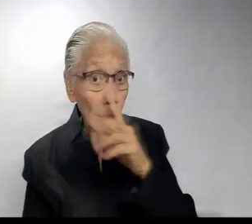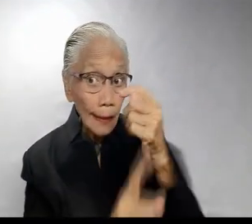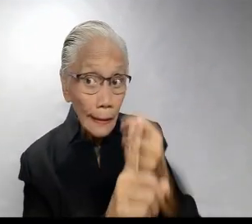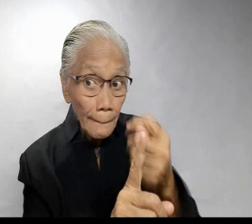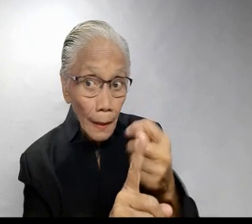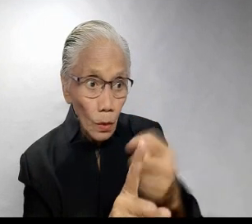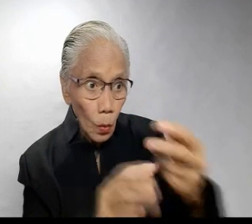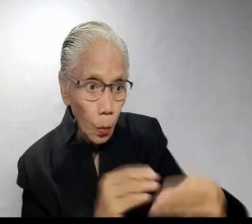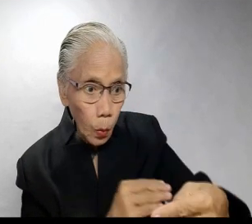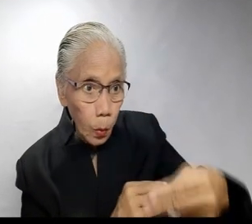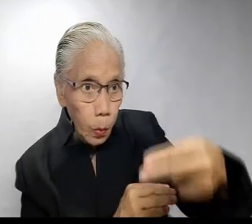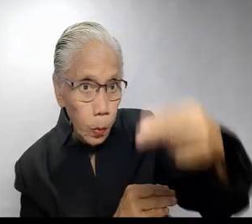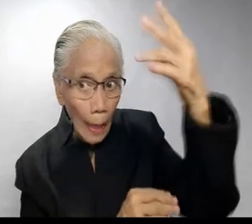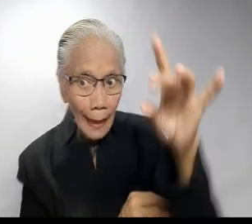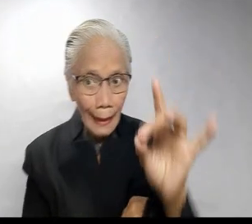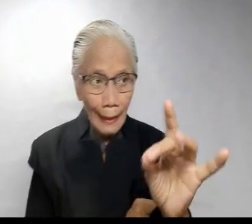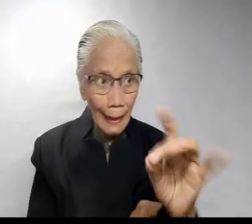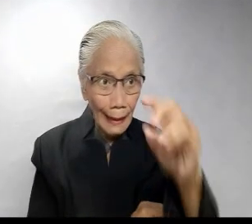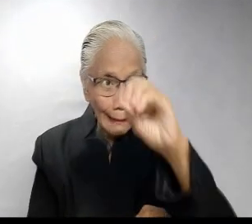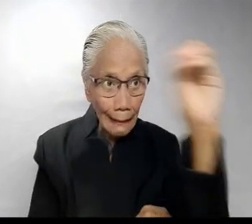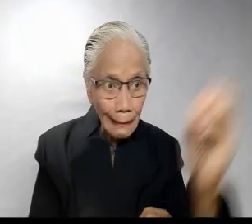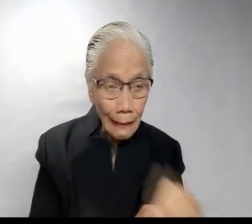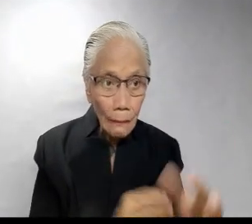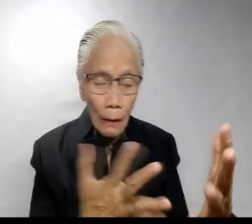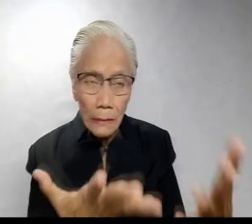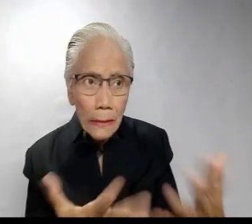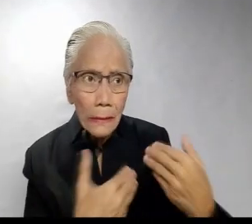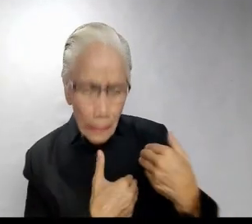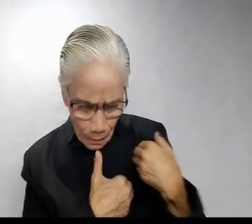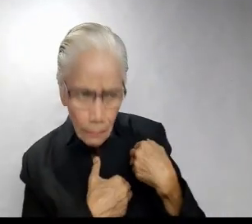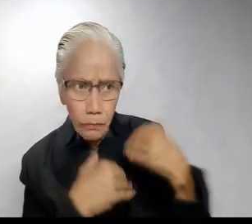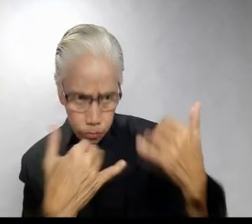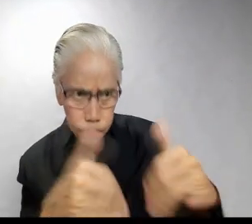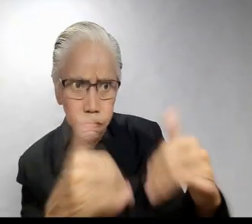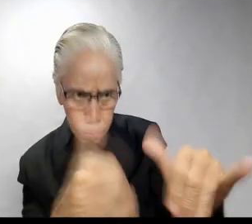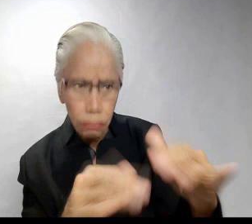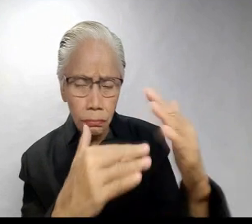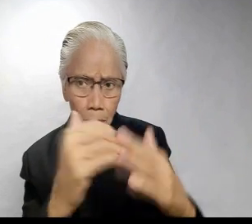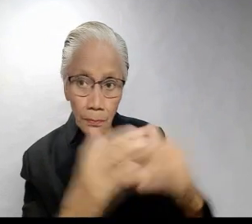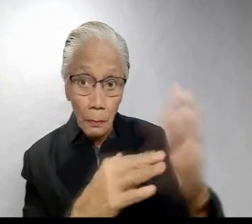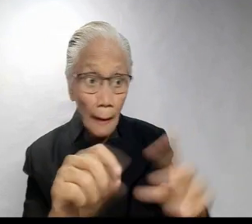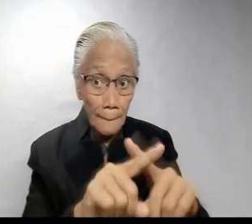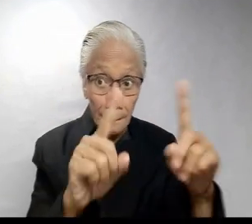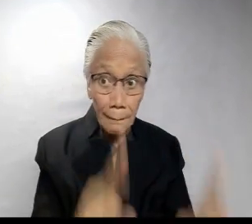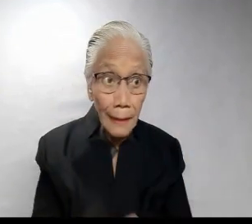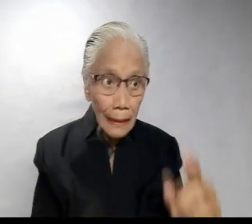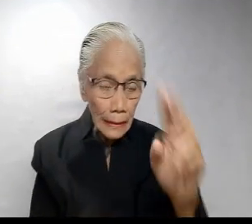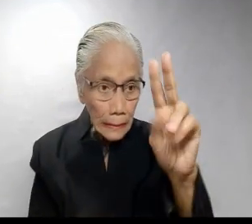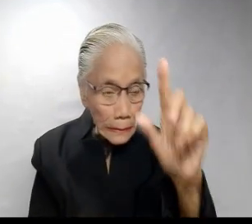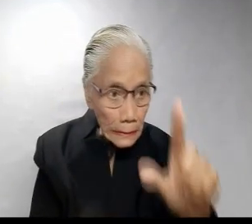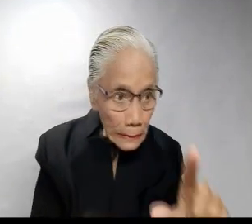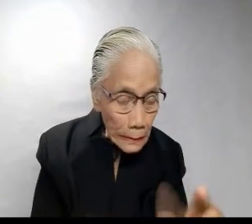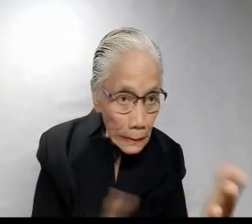The water temperature has risen to 80 degrees, and the frog is the same temperature, and still comfortable. If I turn up the